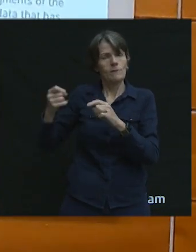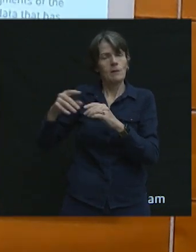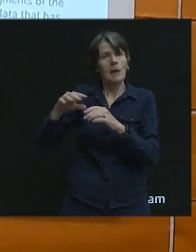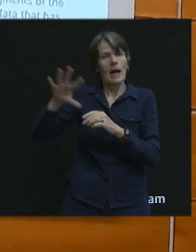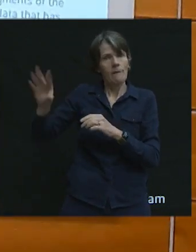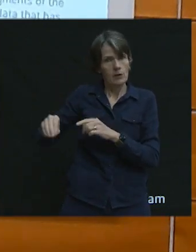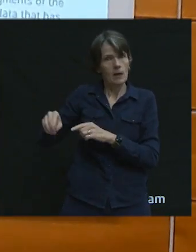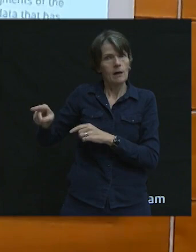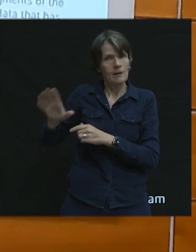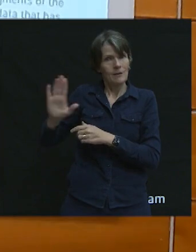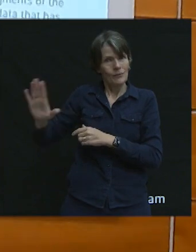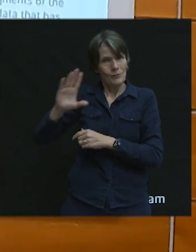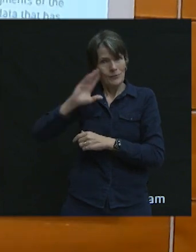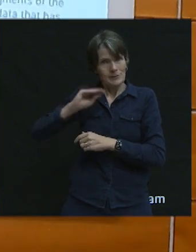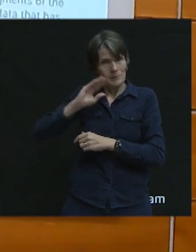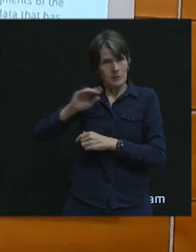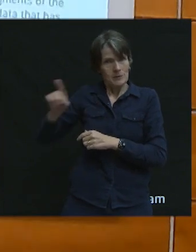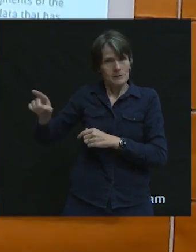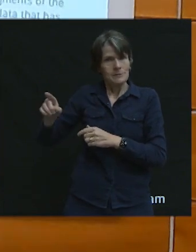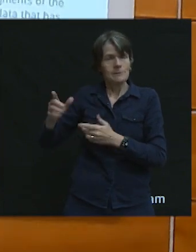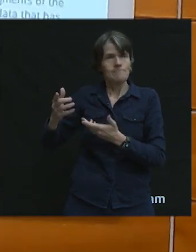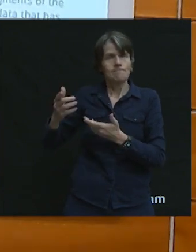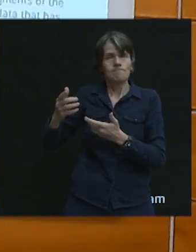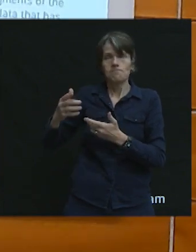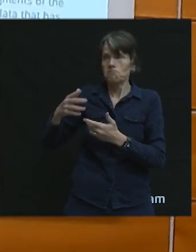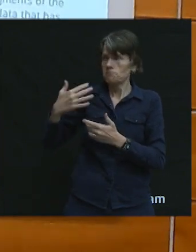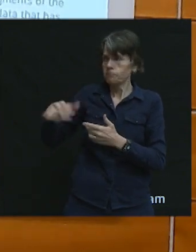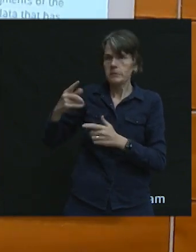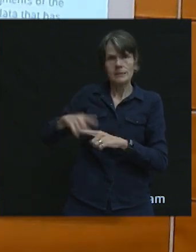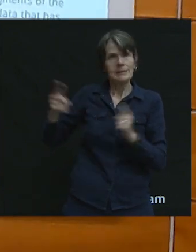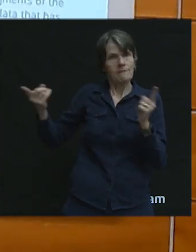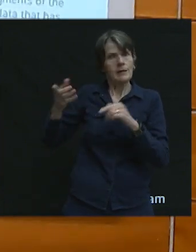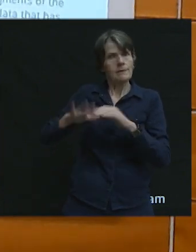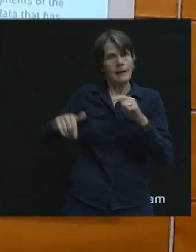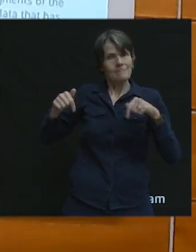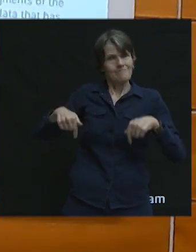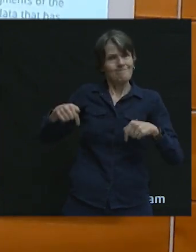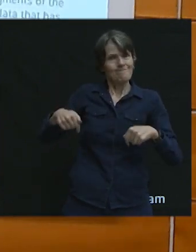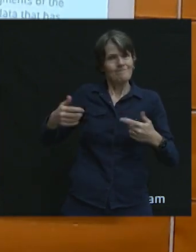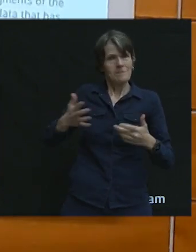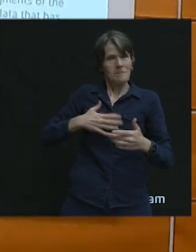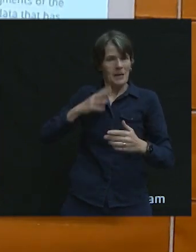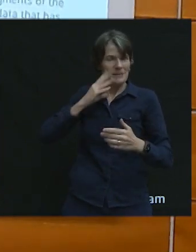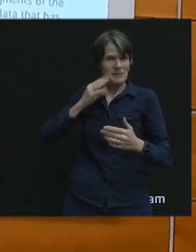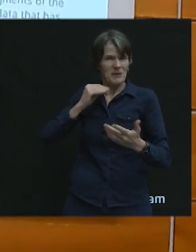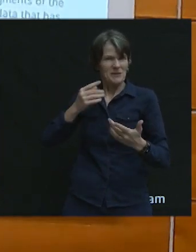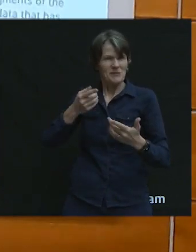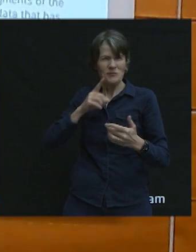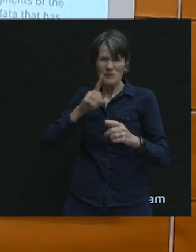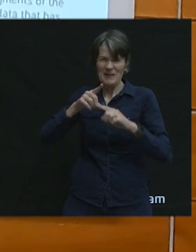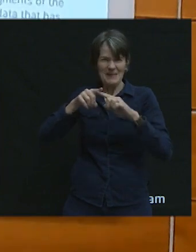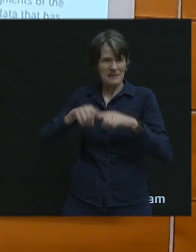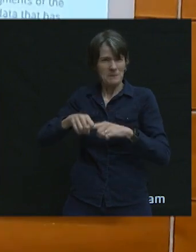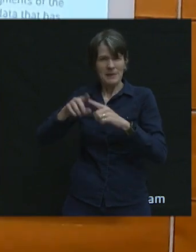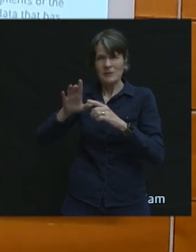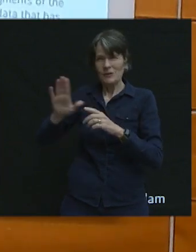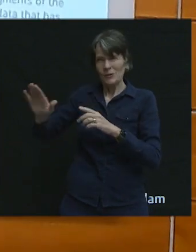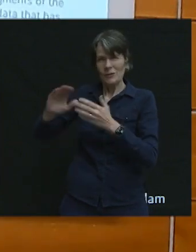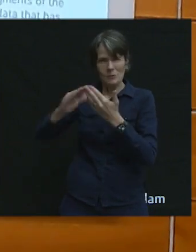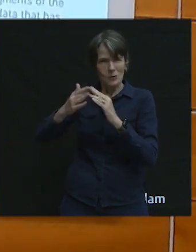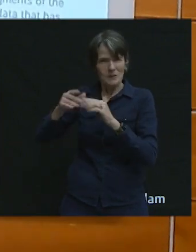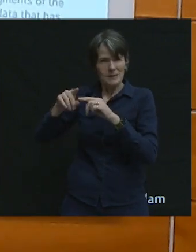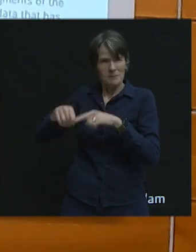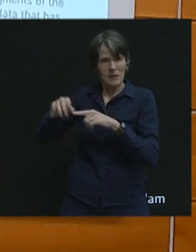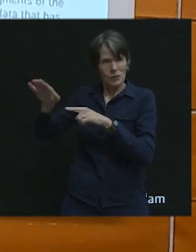some of these African cities and some of Asian cities of my classmates are very different than what I'm working in and experiencing in North America. And so